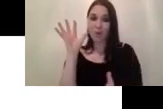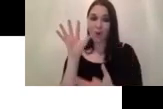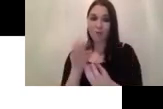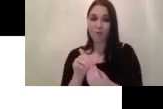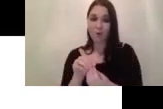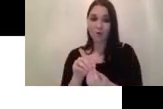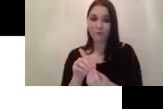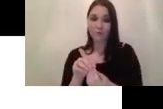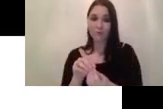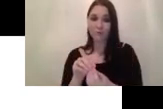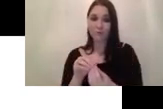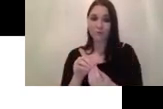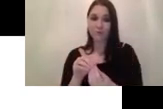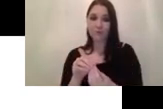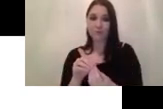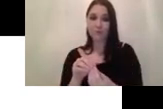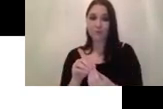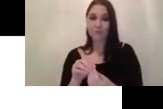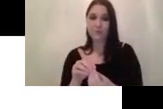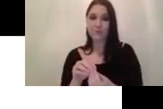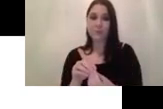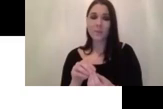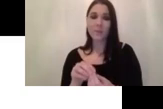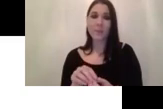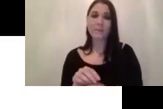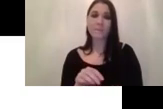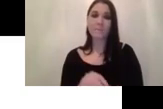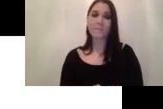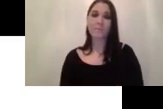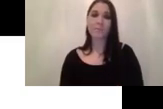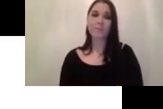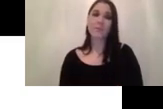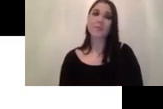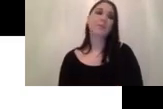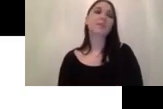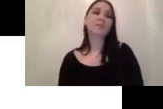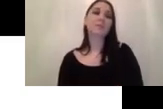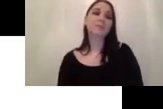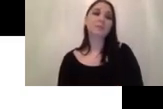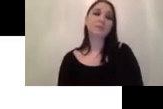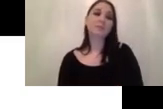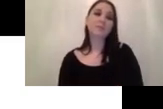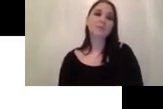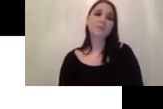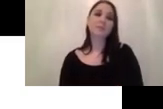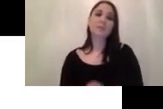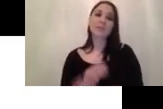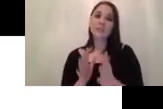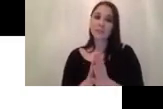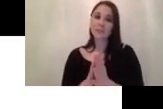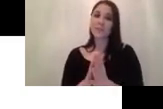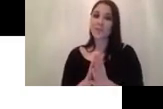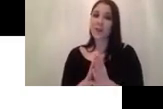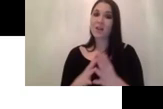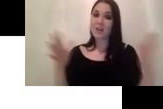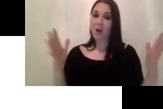the test it um it's a it's a very large margin uh